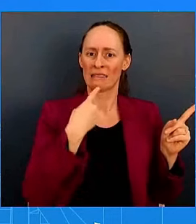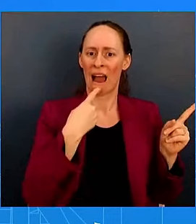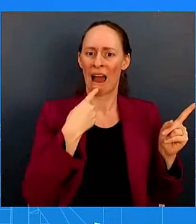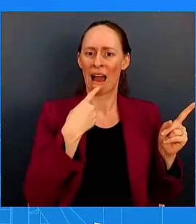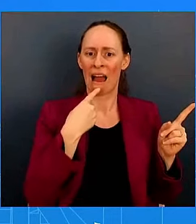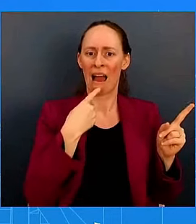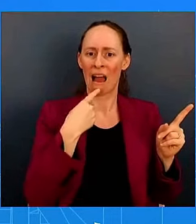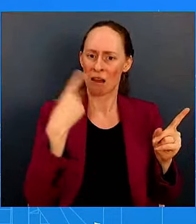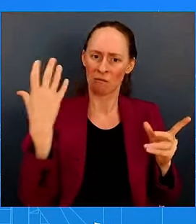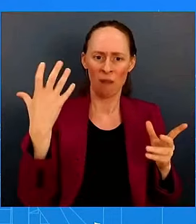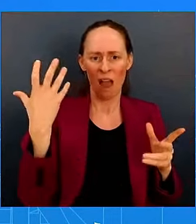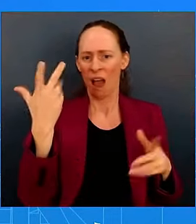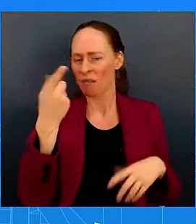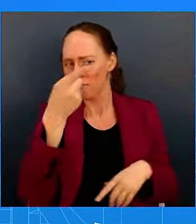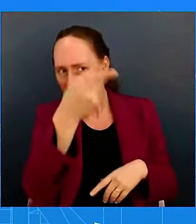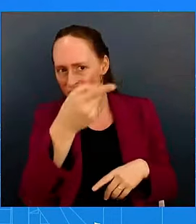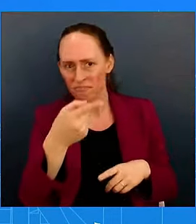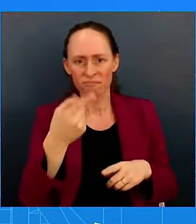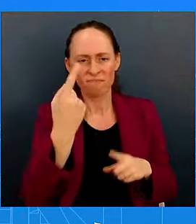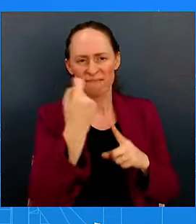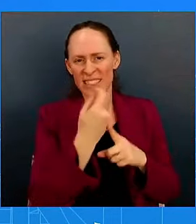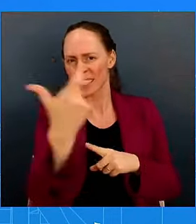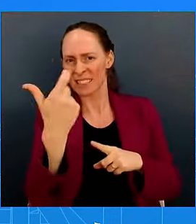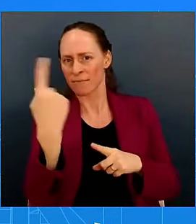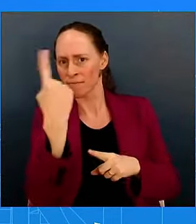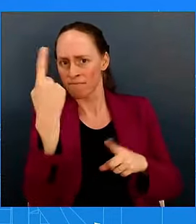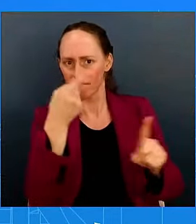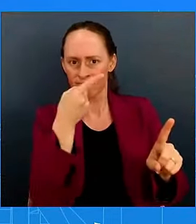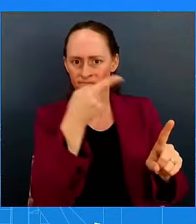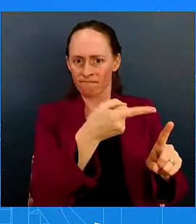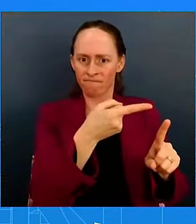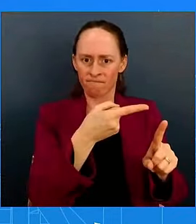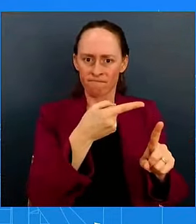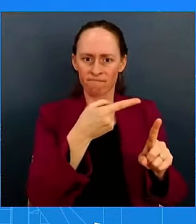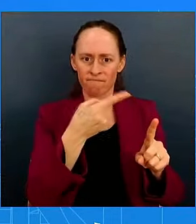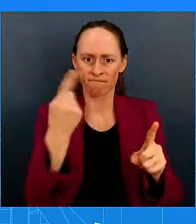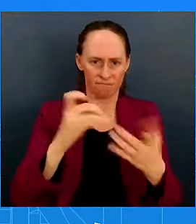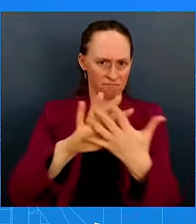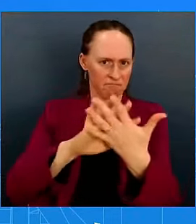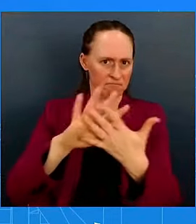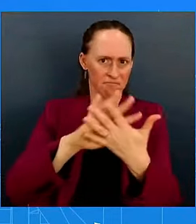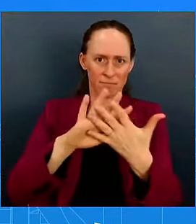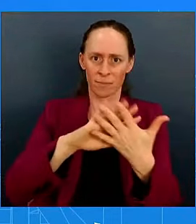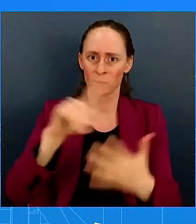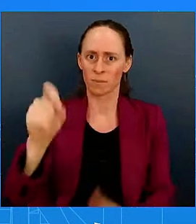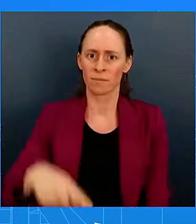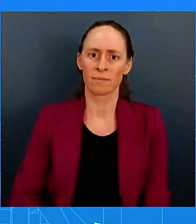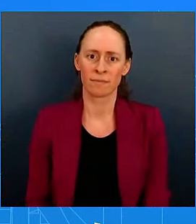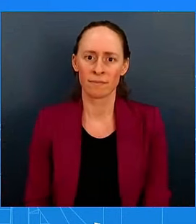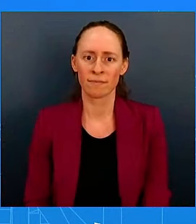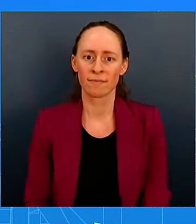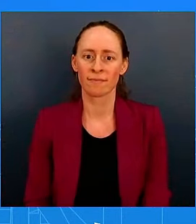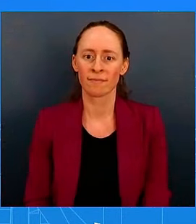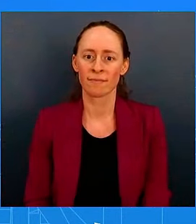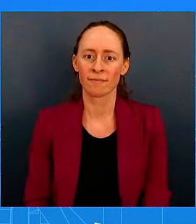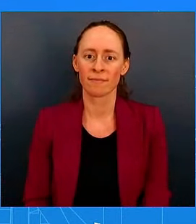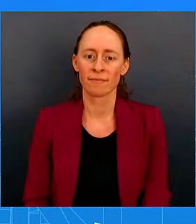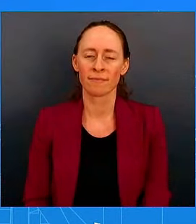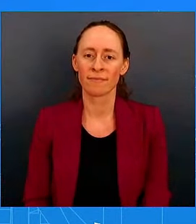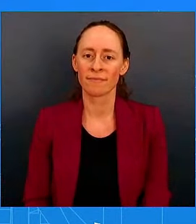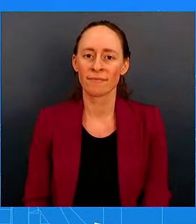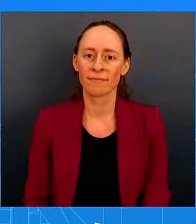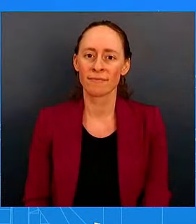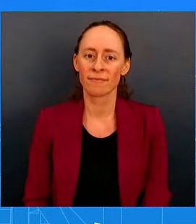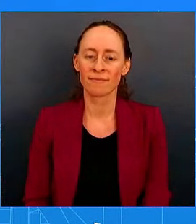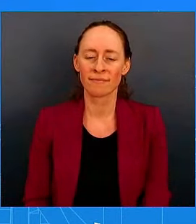which he signed into law a few years ago, generally speaking. What is the administration's position on this cap? Should it be removed